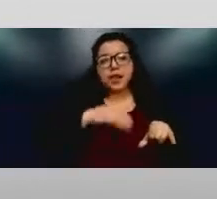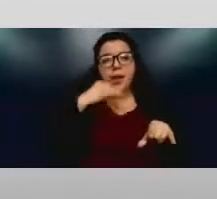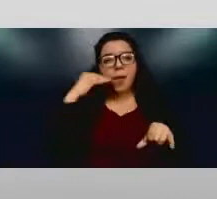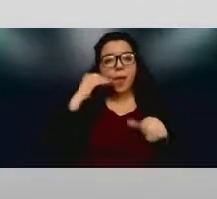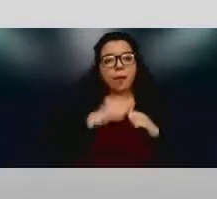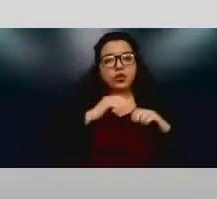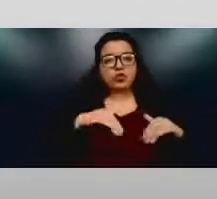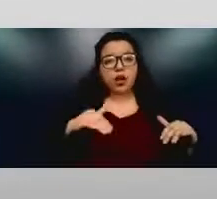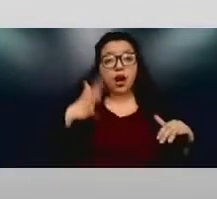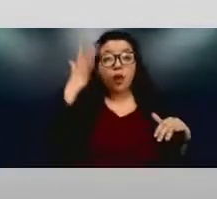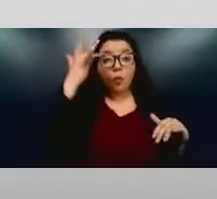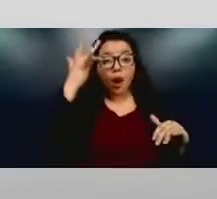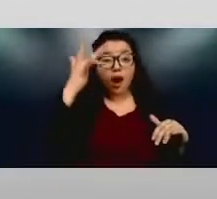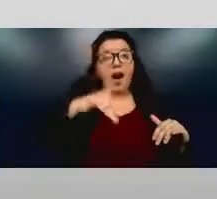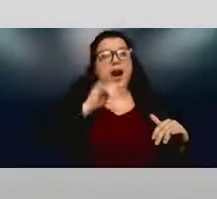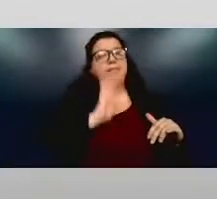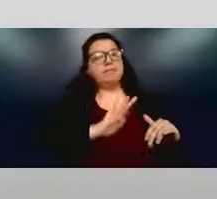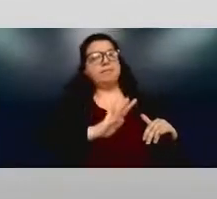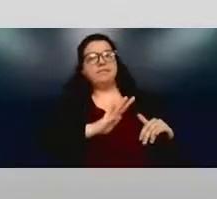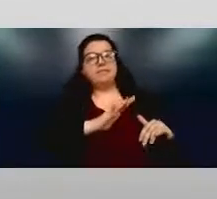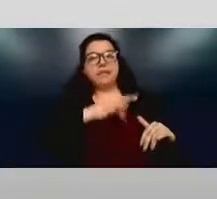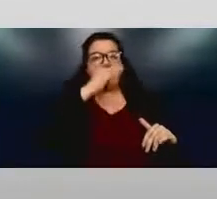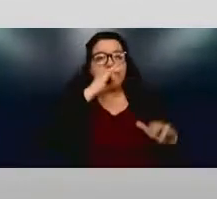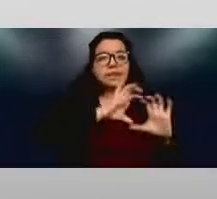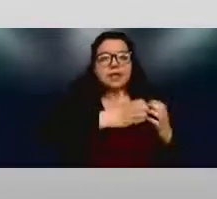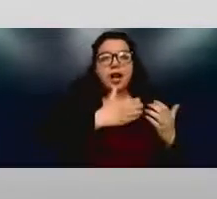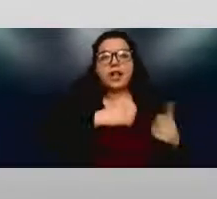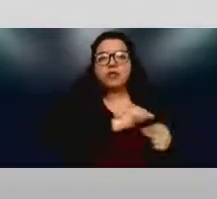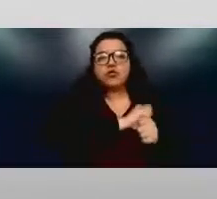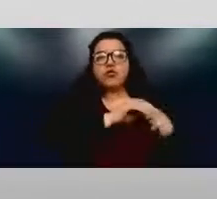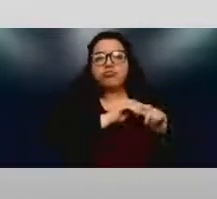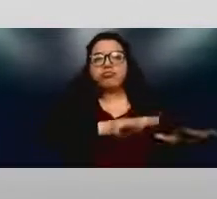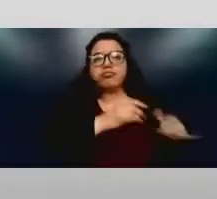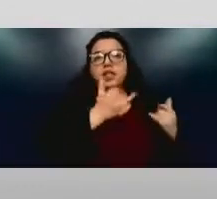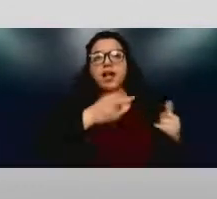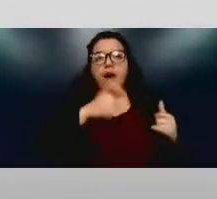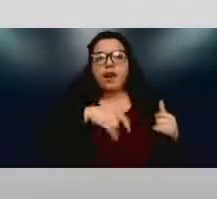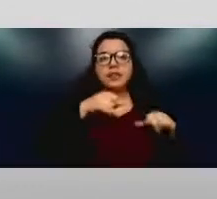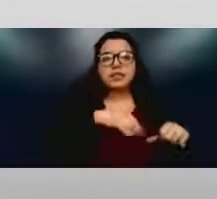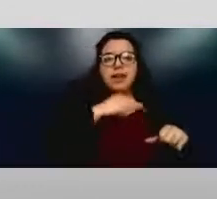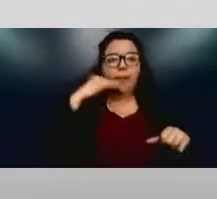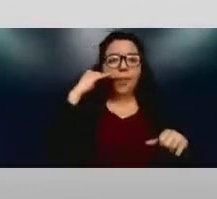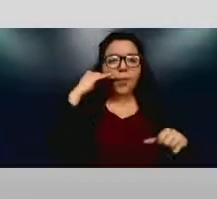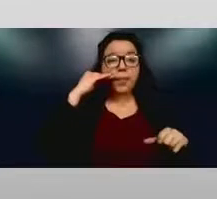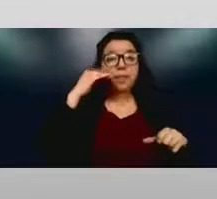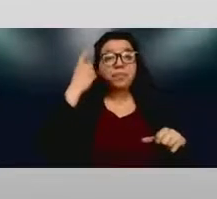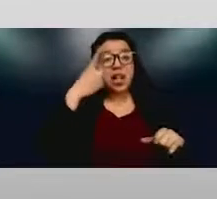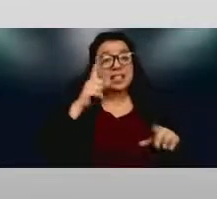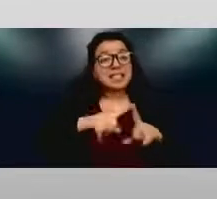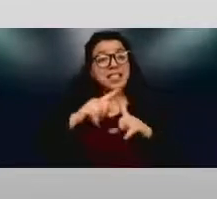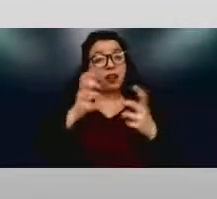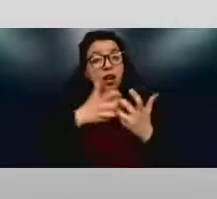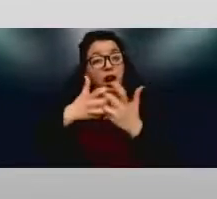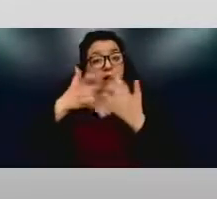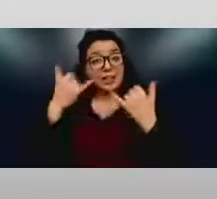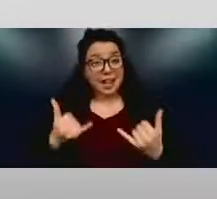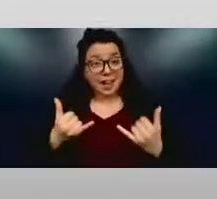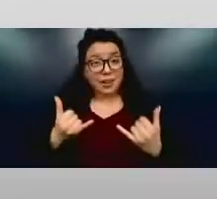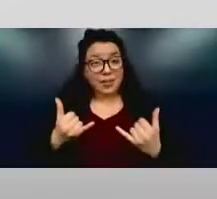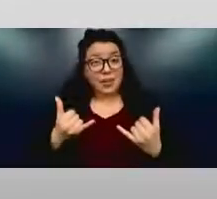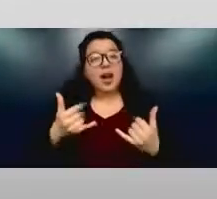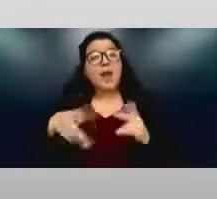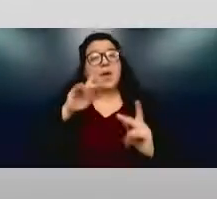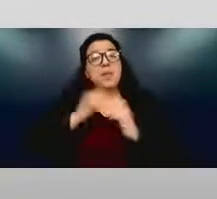grade had an outbreak of COVID and you have to be at home. So these are some of the things that the disabled community has been asking for for a long time. Remote